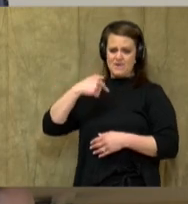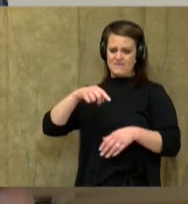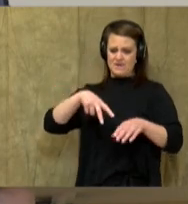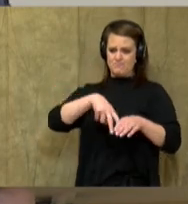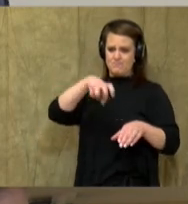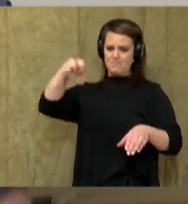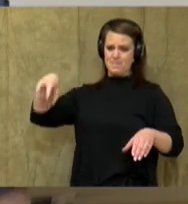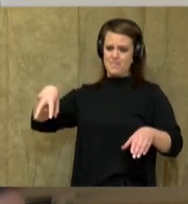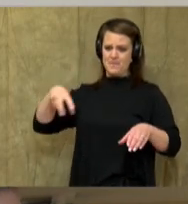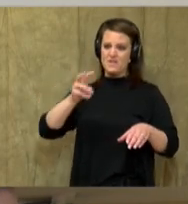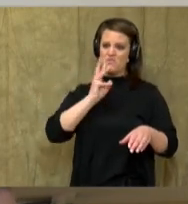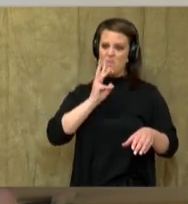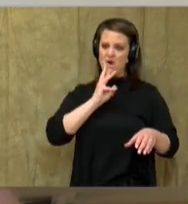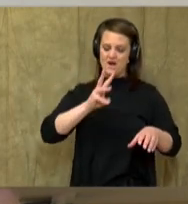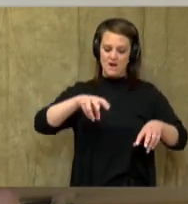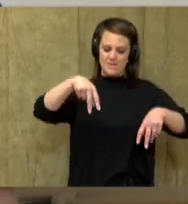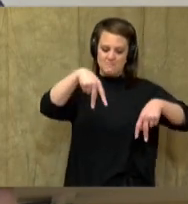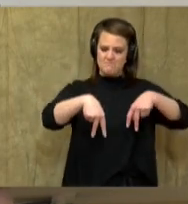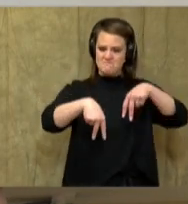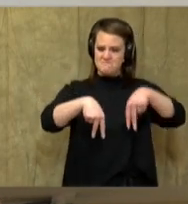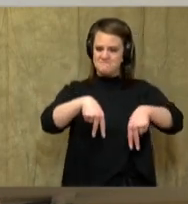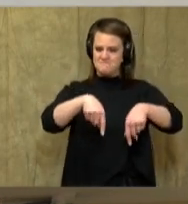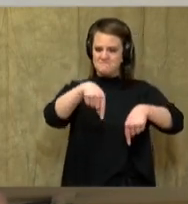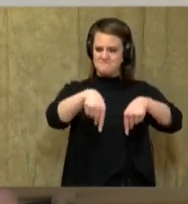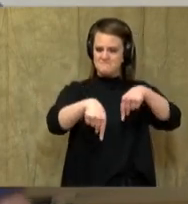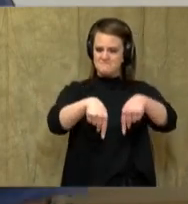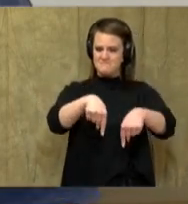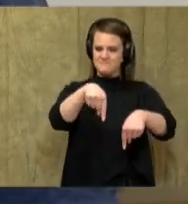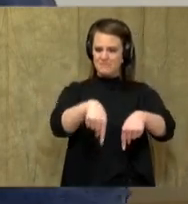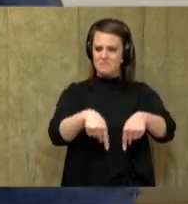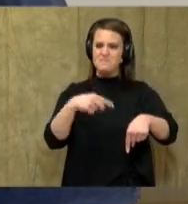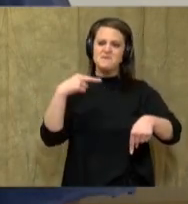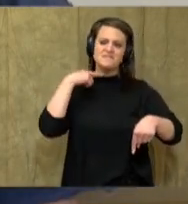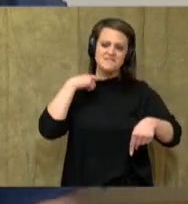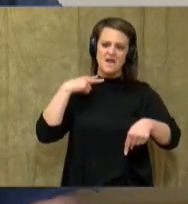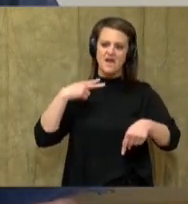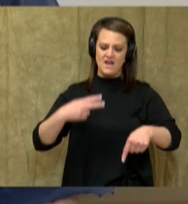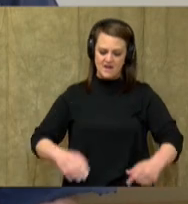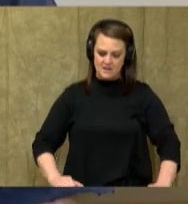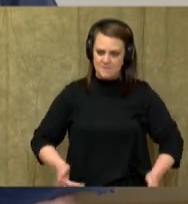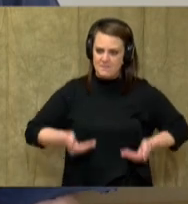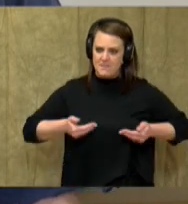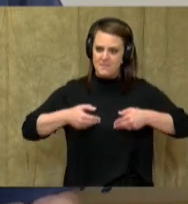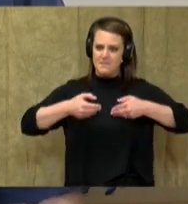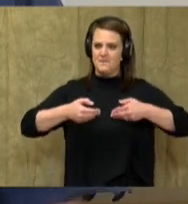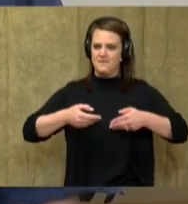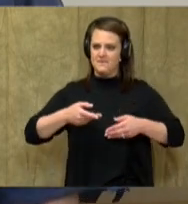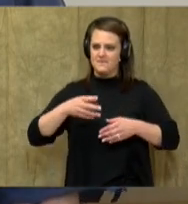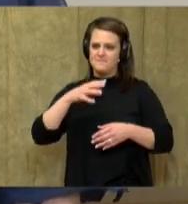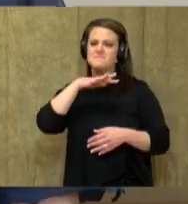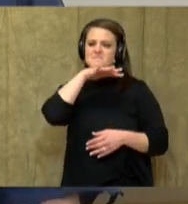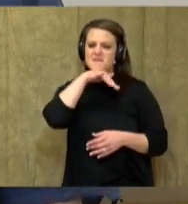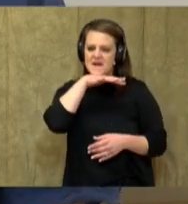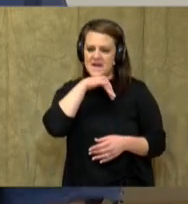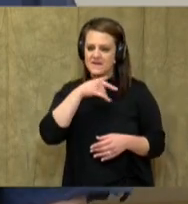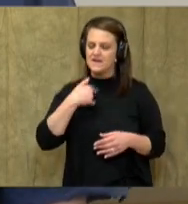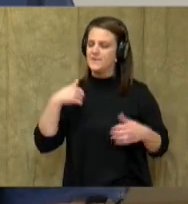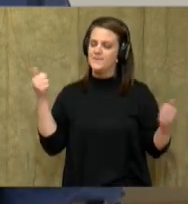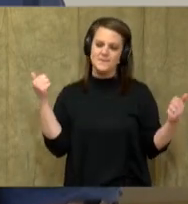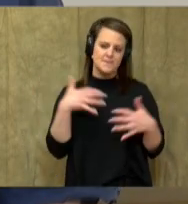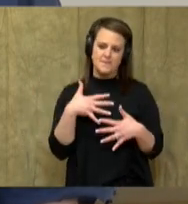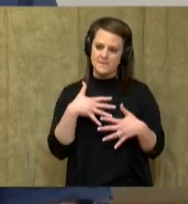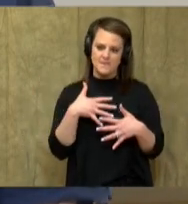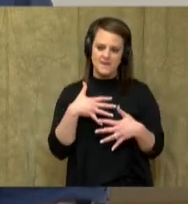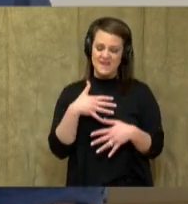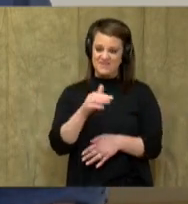water. Well, that mud. My goodness, I was bogged all the way up to my shins. Oh, I was so scared